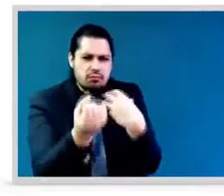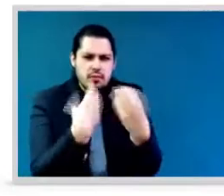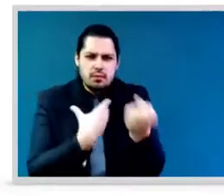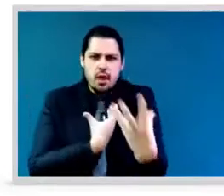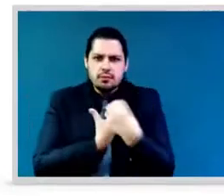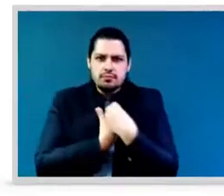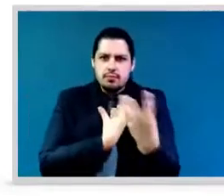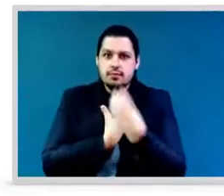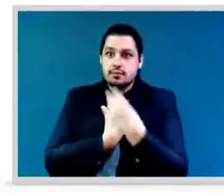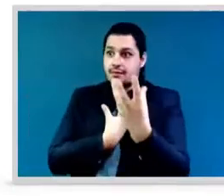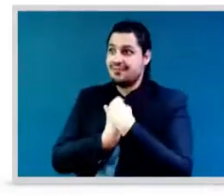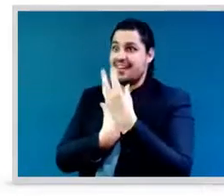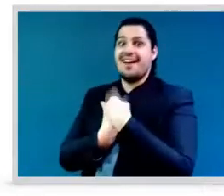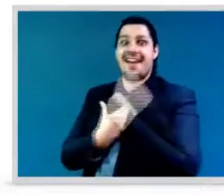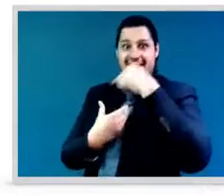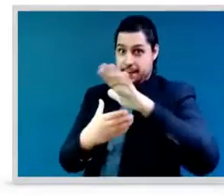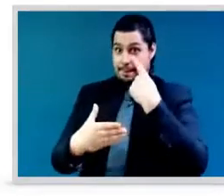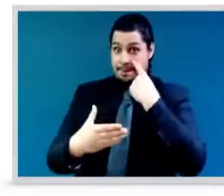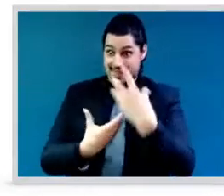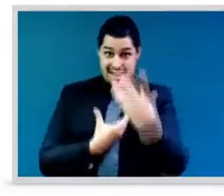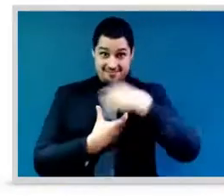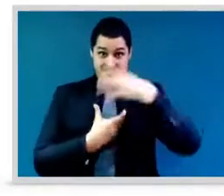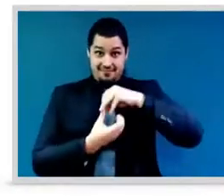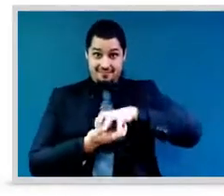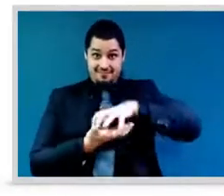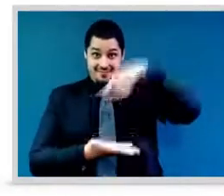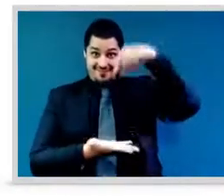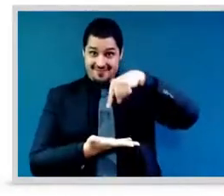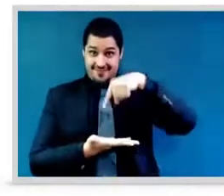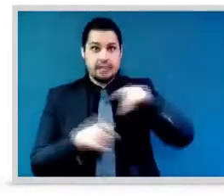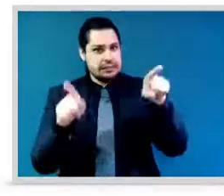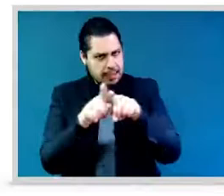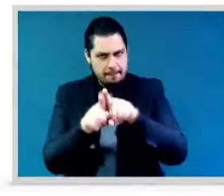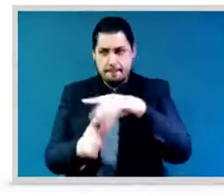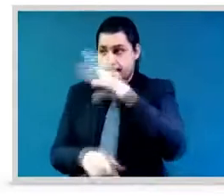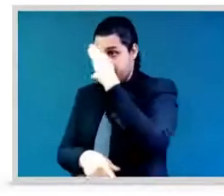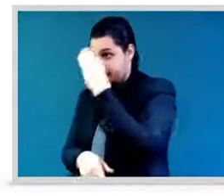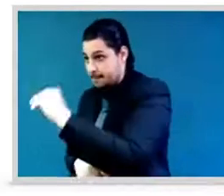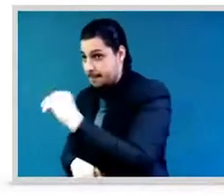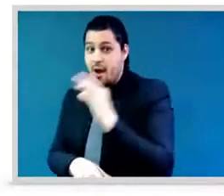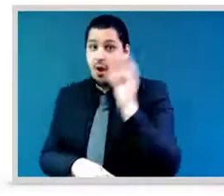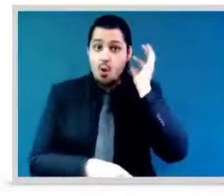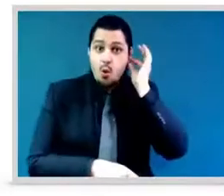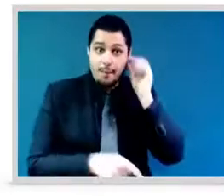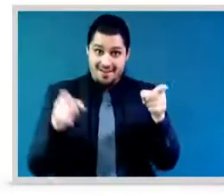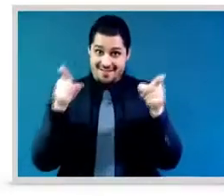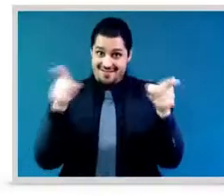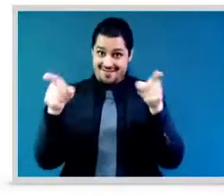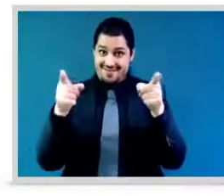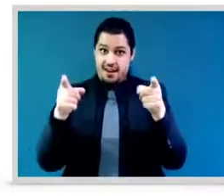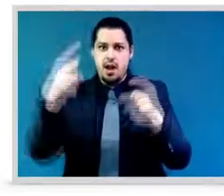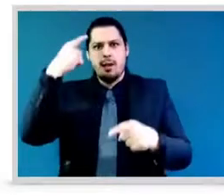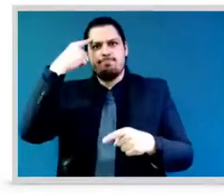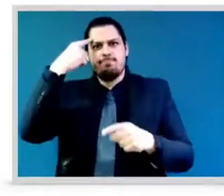as leaders in the numbers that we would we would hope to see at this point in time after 25 years